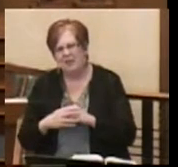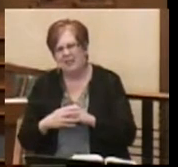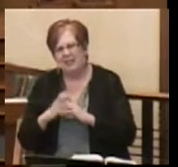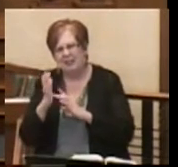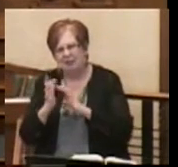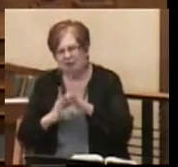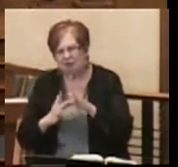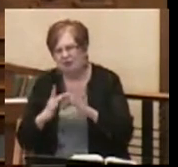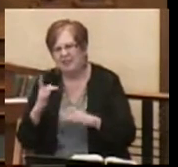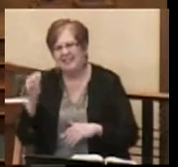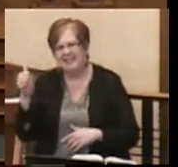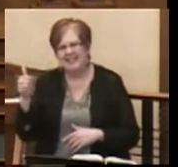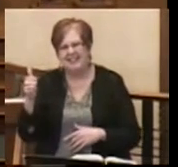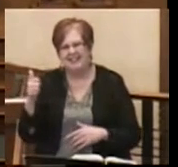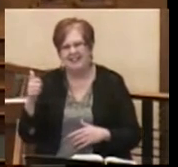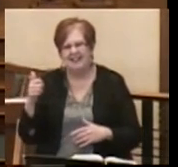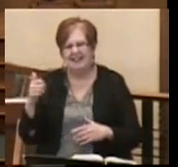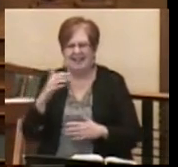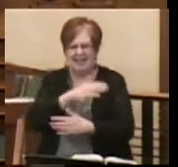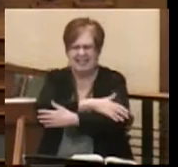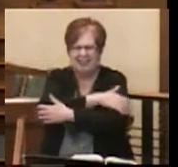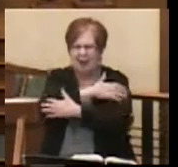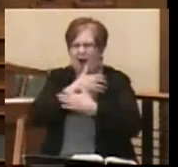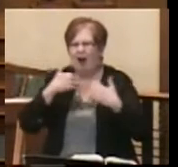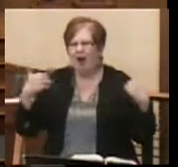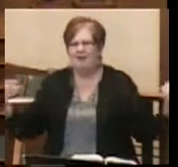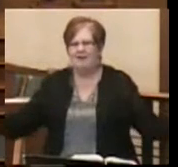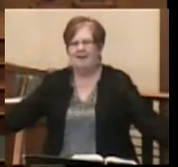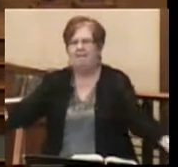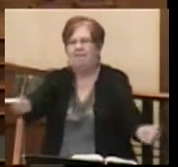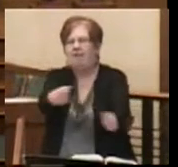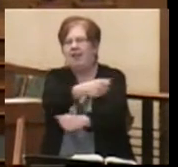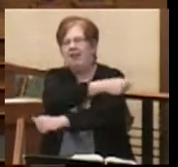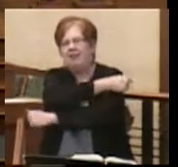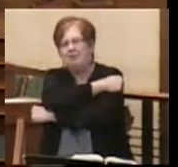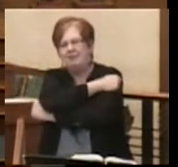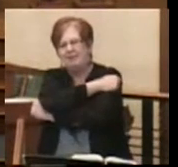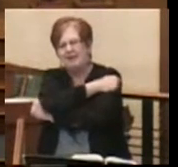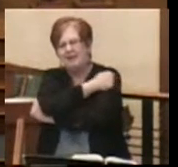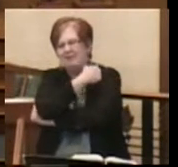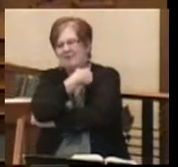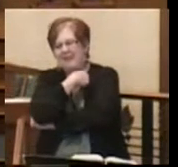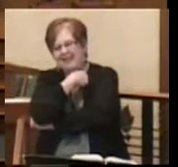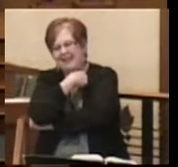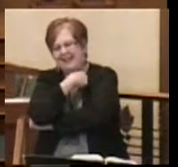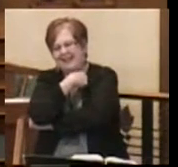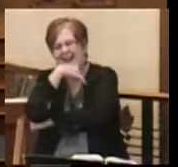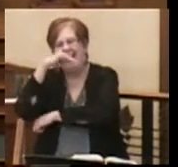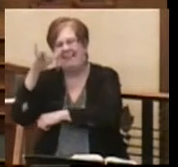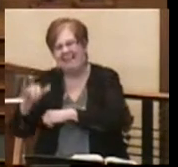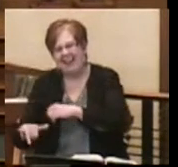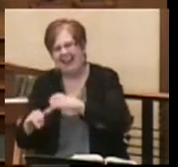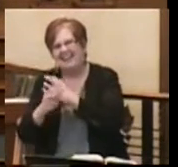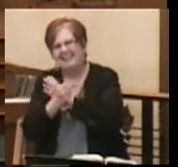Jesus whose arms envelop me. That is a savior.